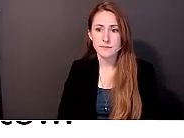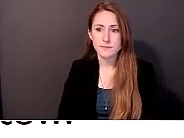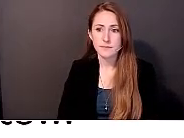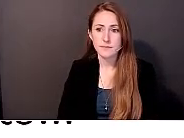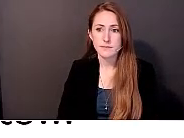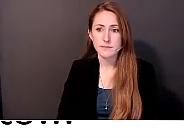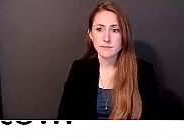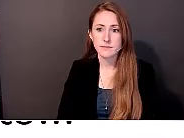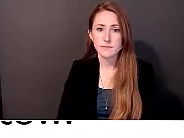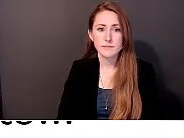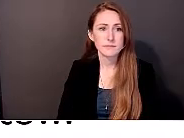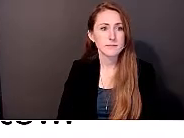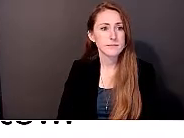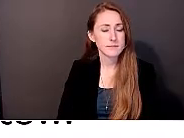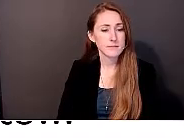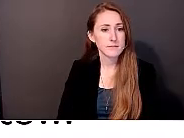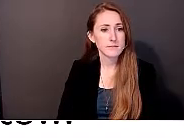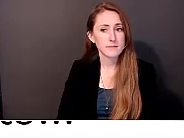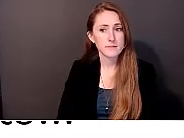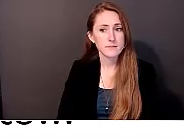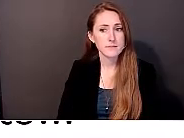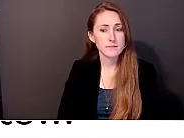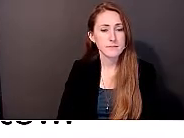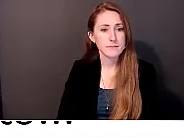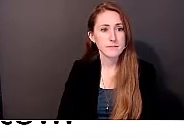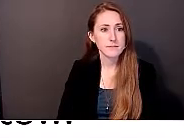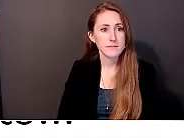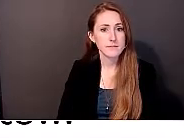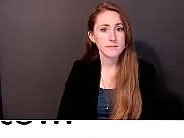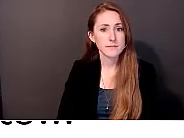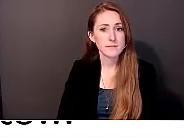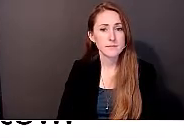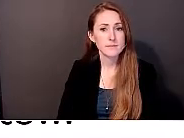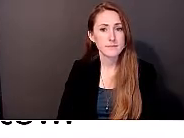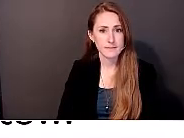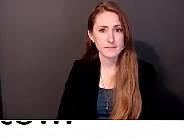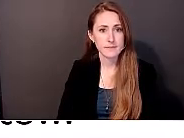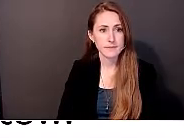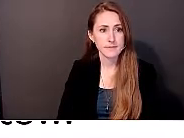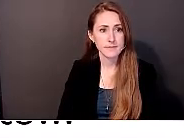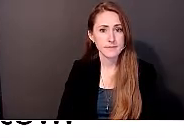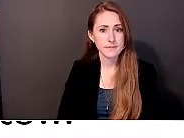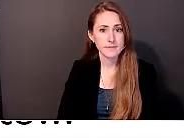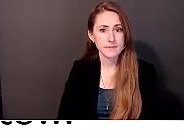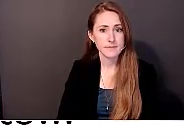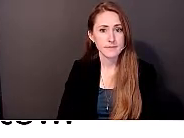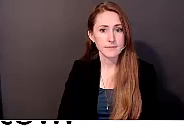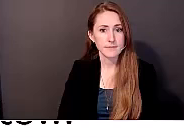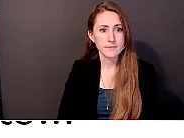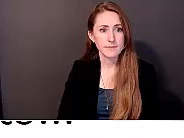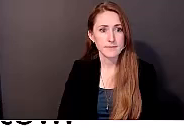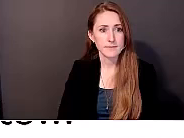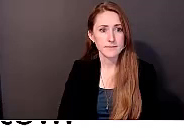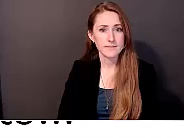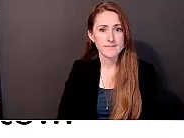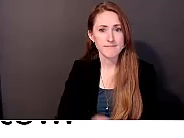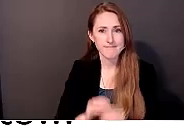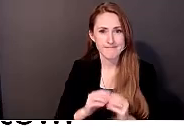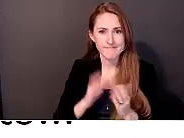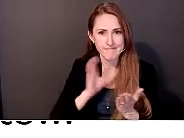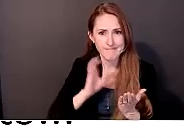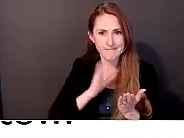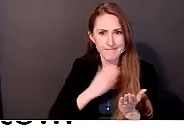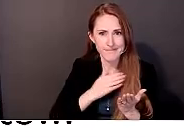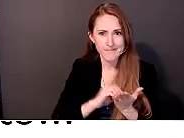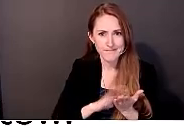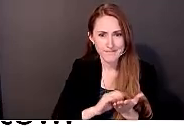So, so they, um, the first, so the, oh, here we go, get my notes. So